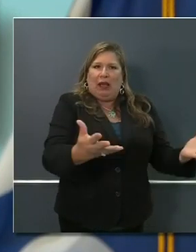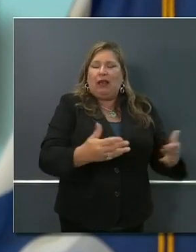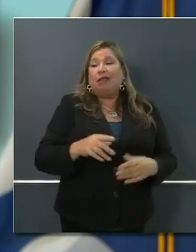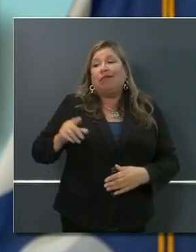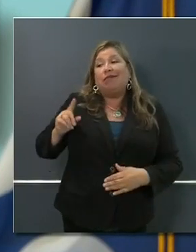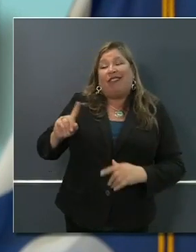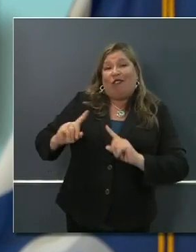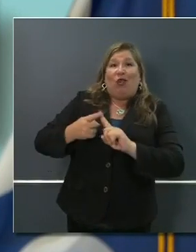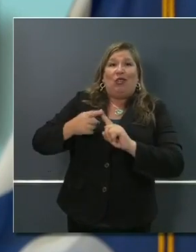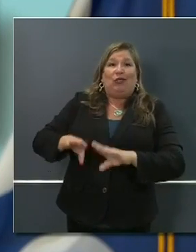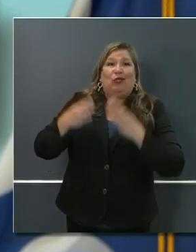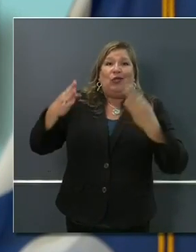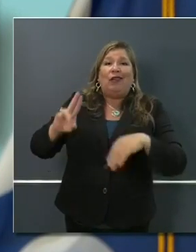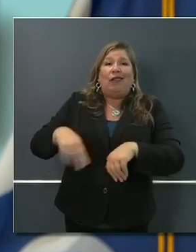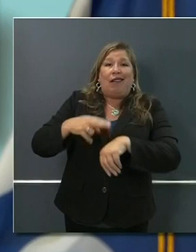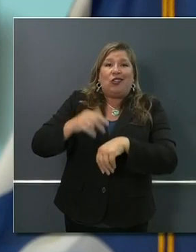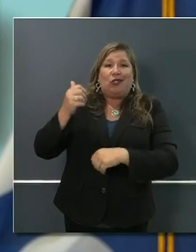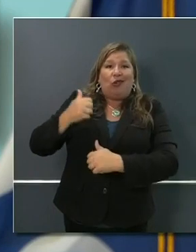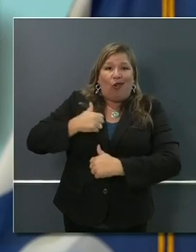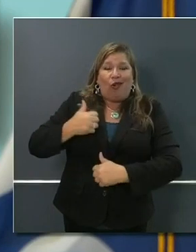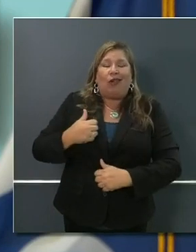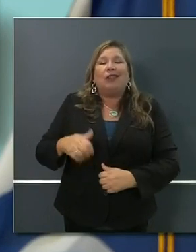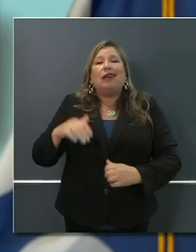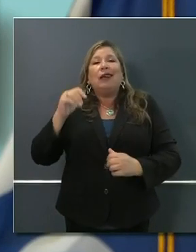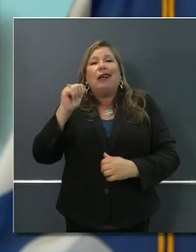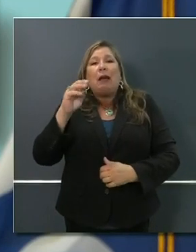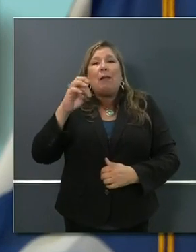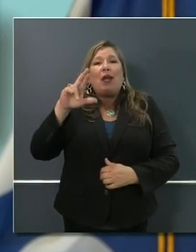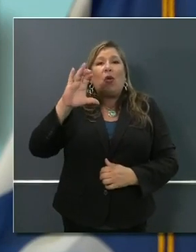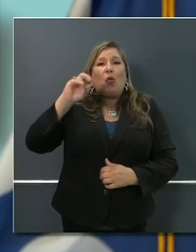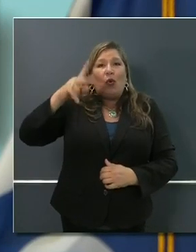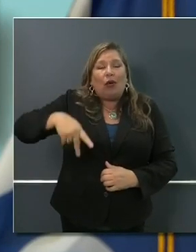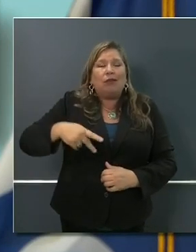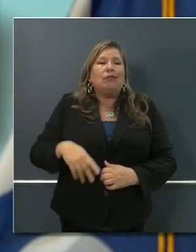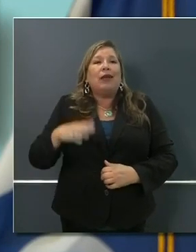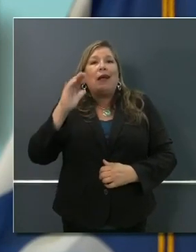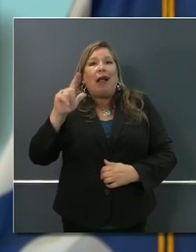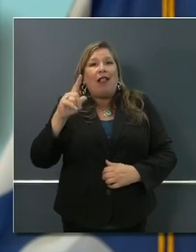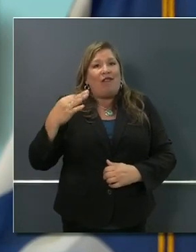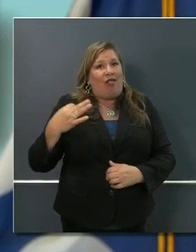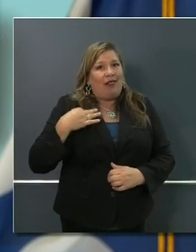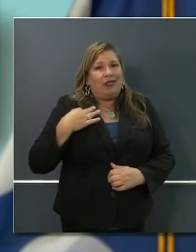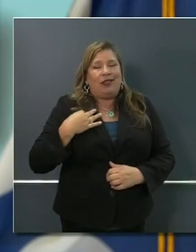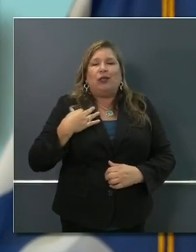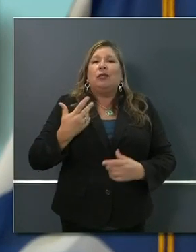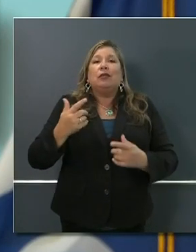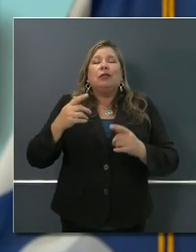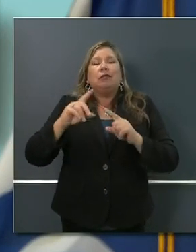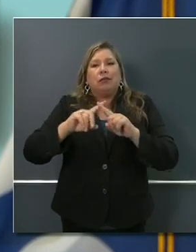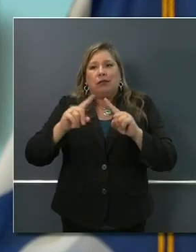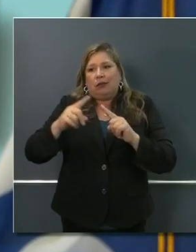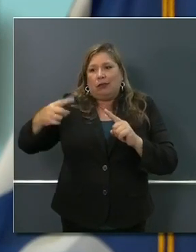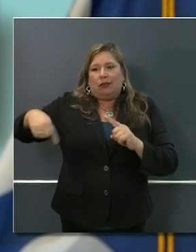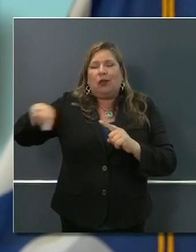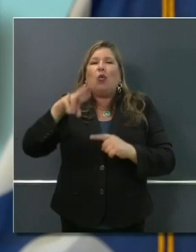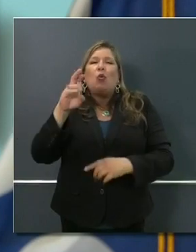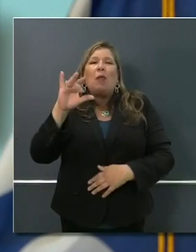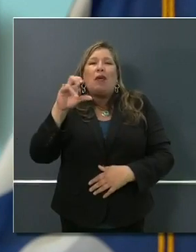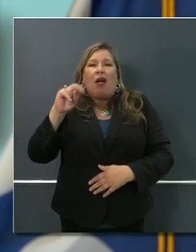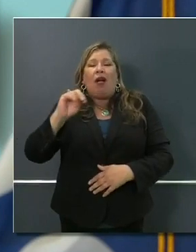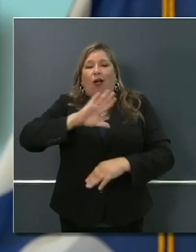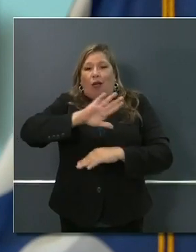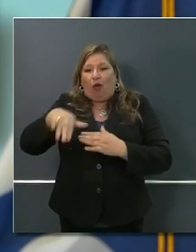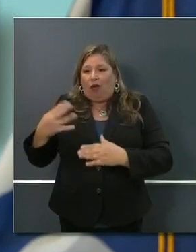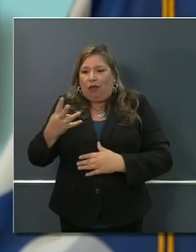AmeriCorps Team Rubicon and Cal Volunteers are really helping support the distribution of food for those most in need. So